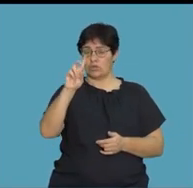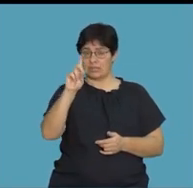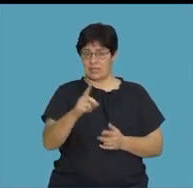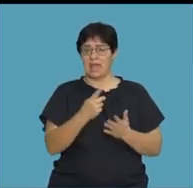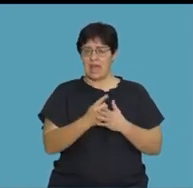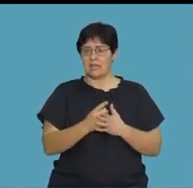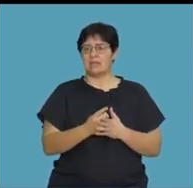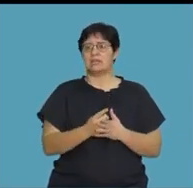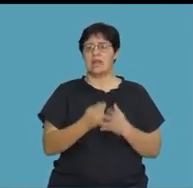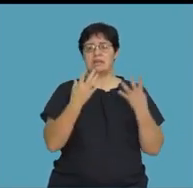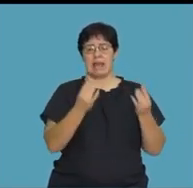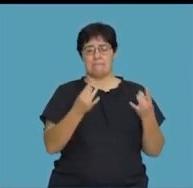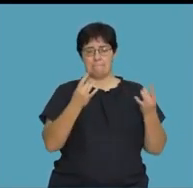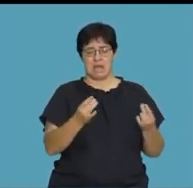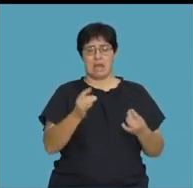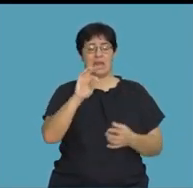numbers.